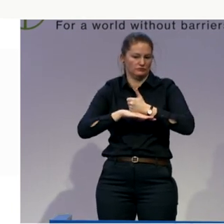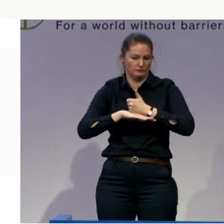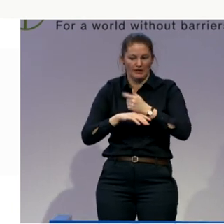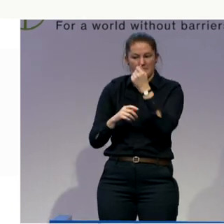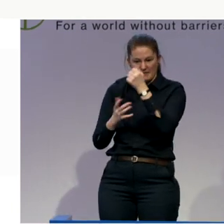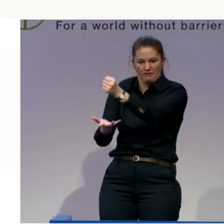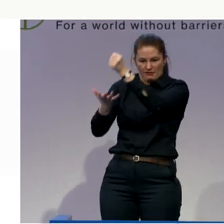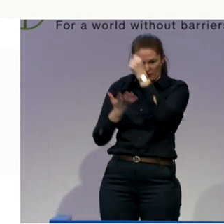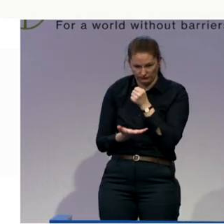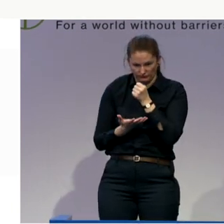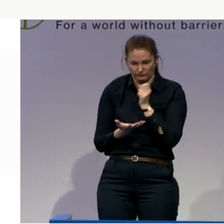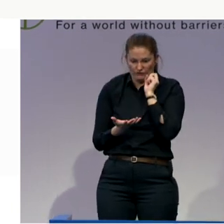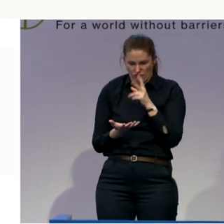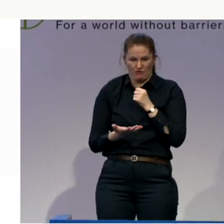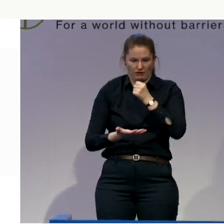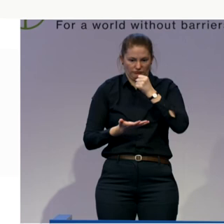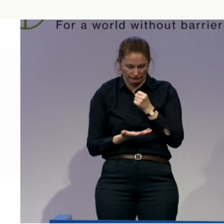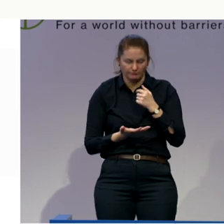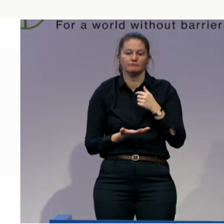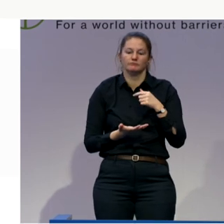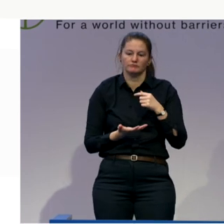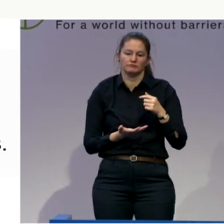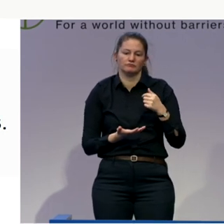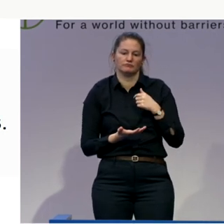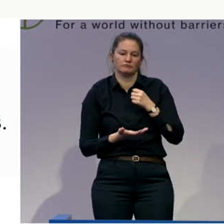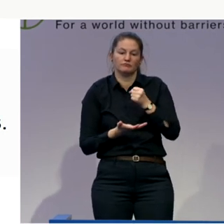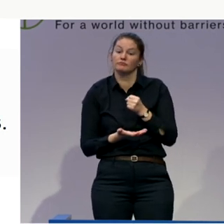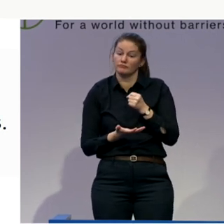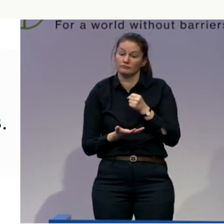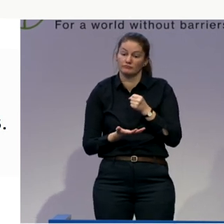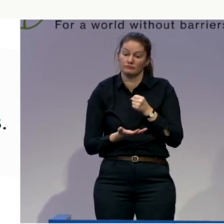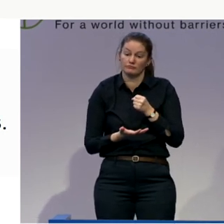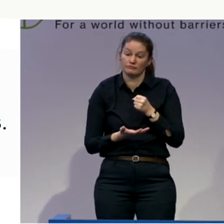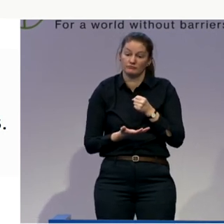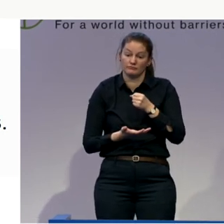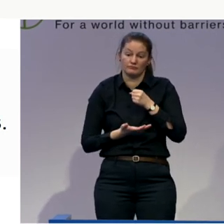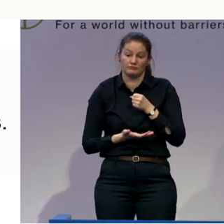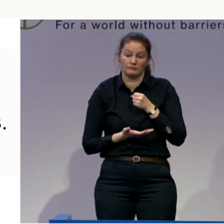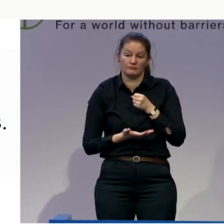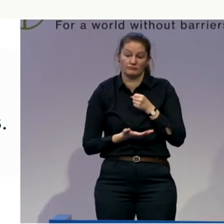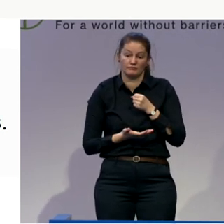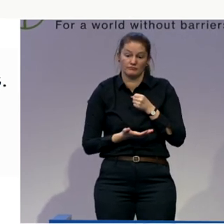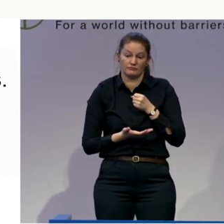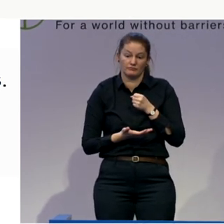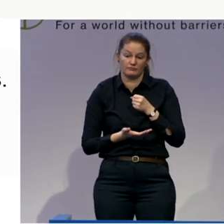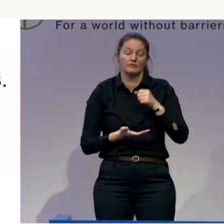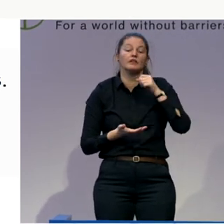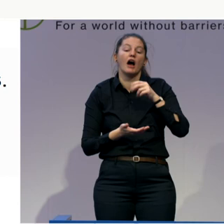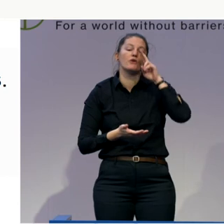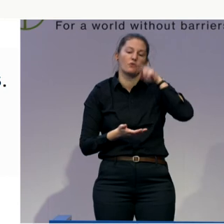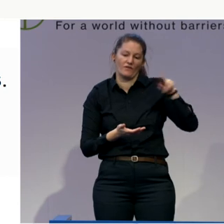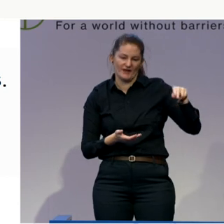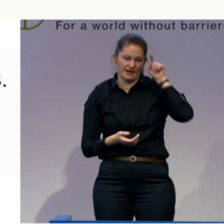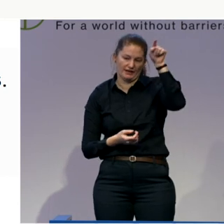but not your boss. And you can immediately see how that might change it. You know, somebody else pays you and employs you. I